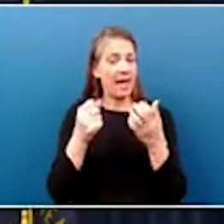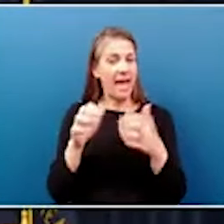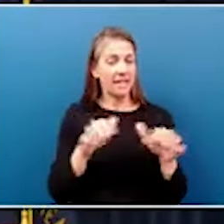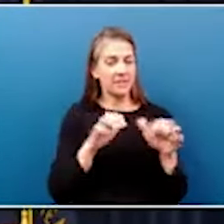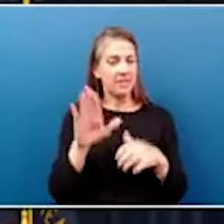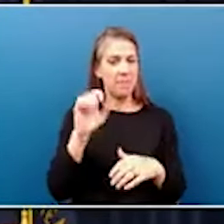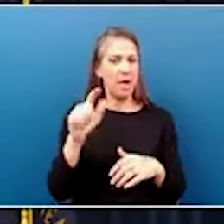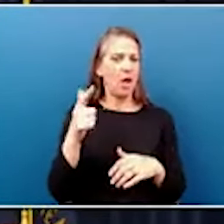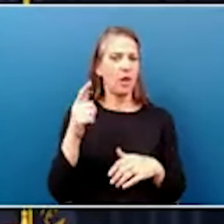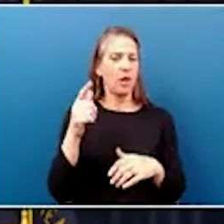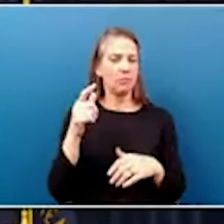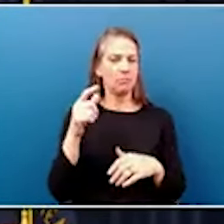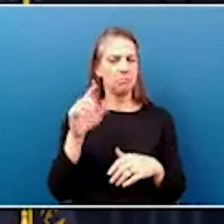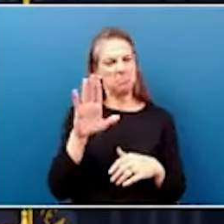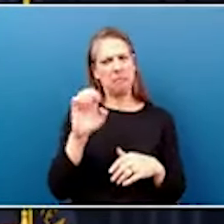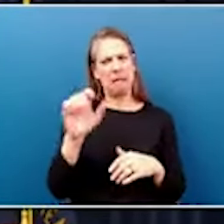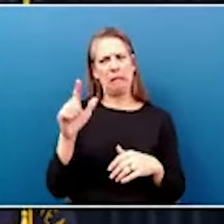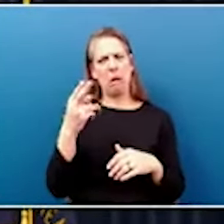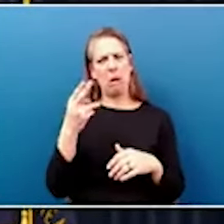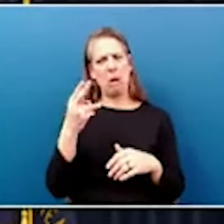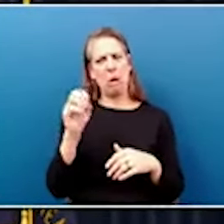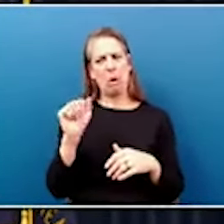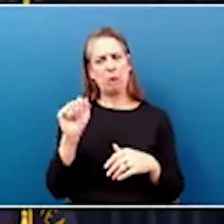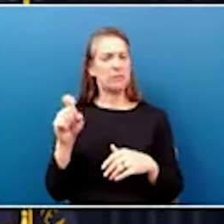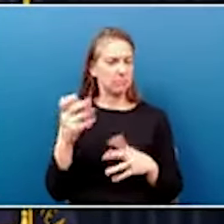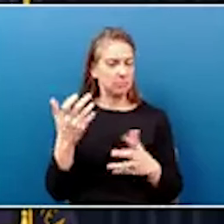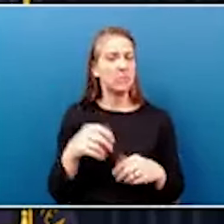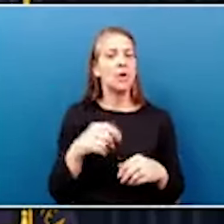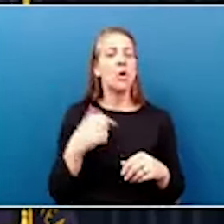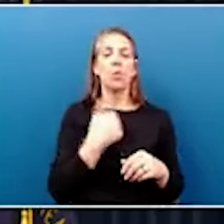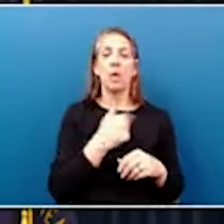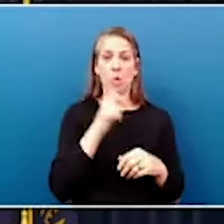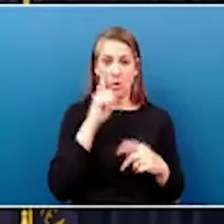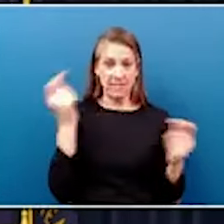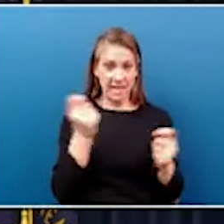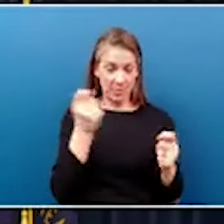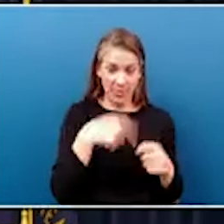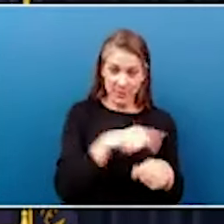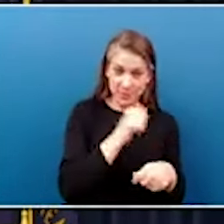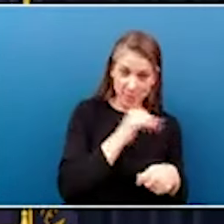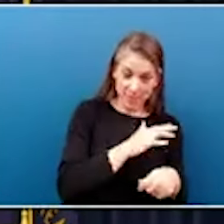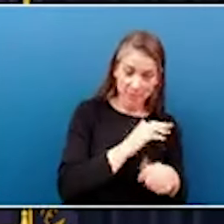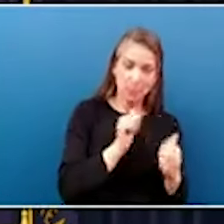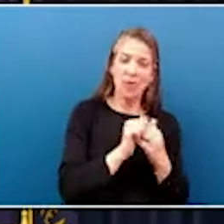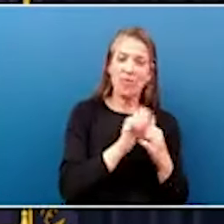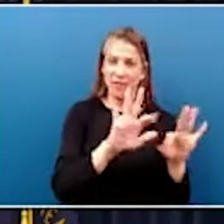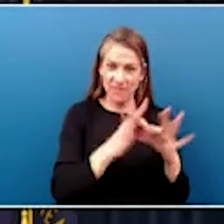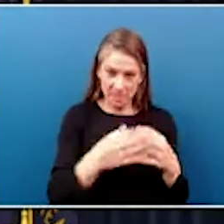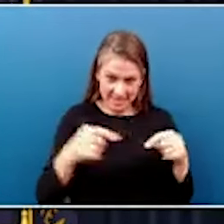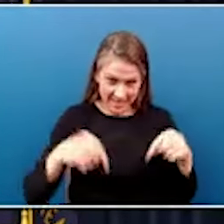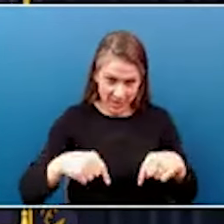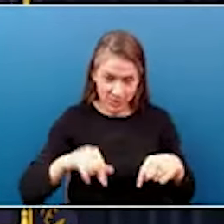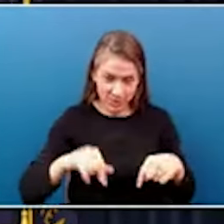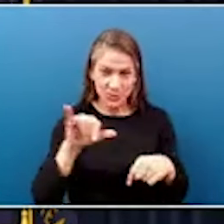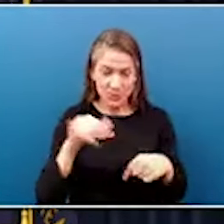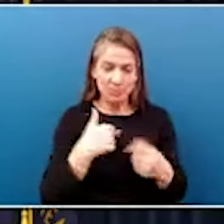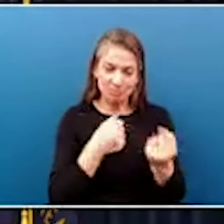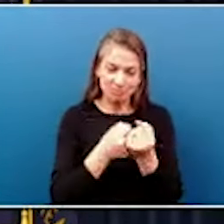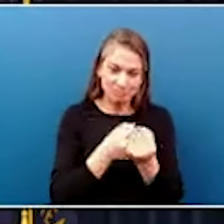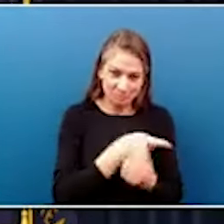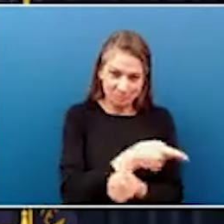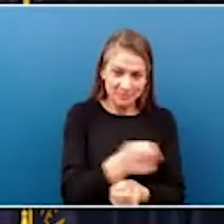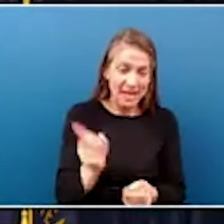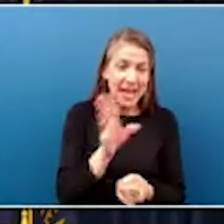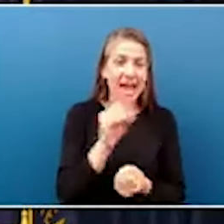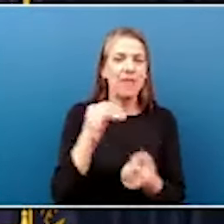will be celebrating the incredible legacies of their women, some with their families here for them, as well as the artists